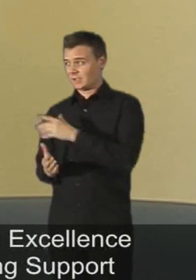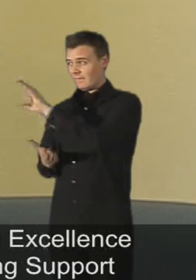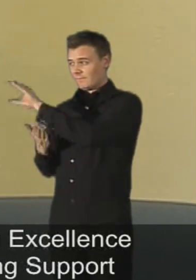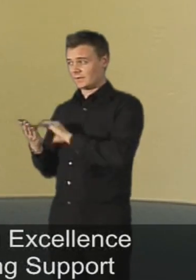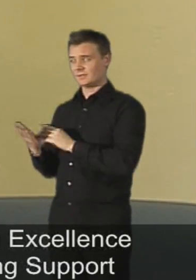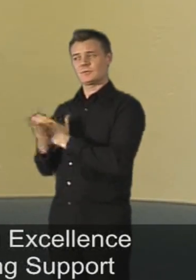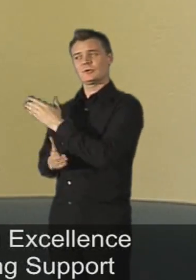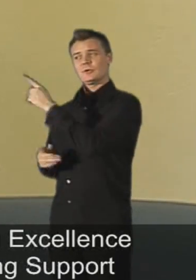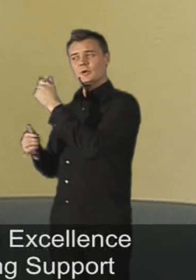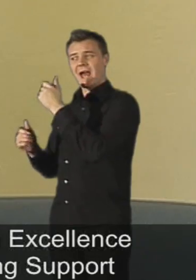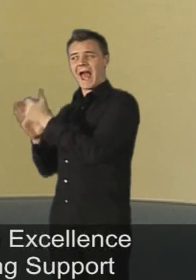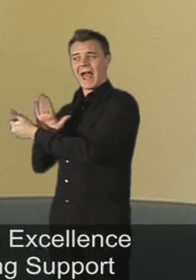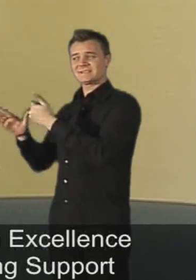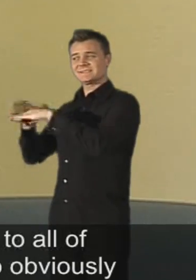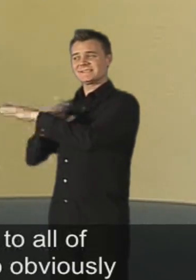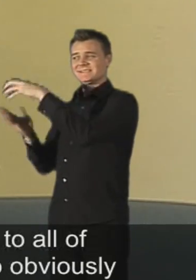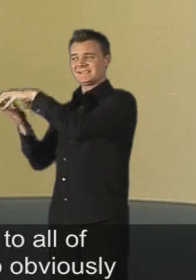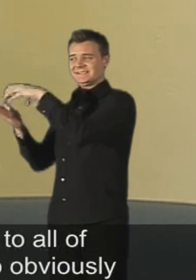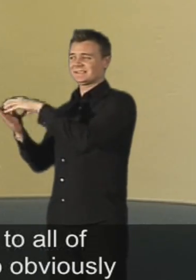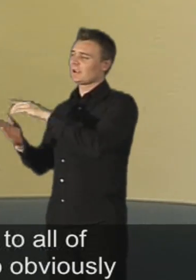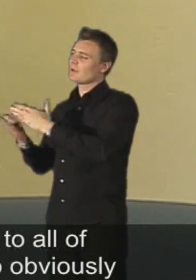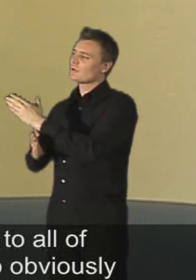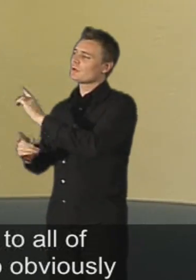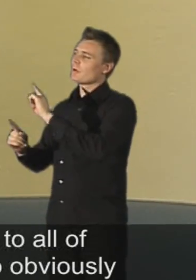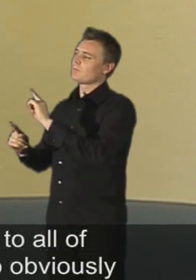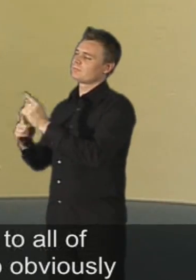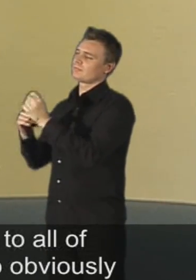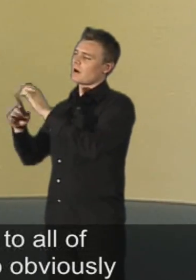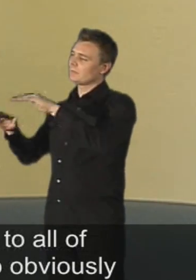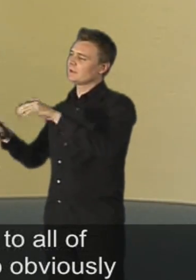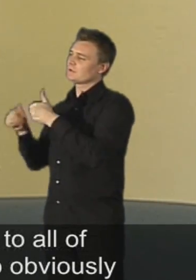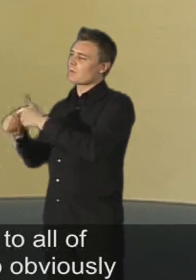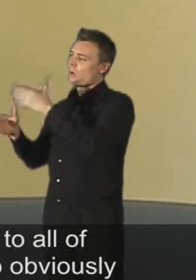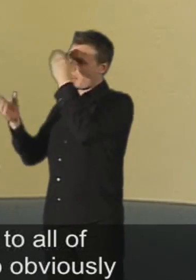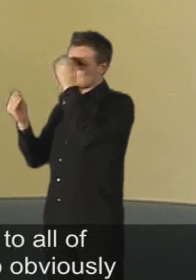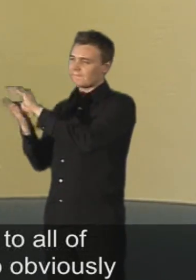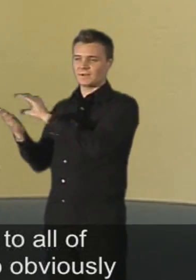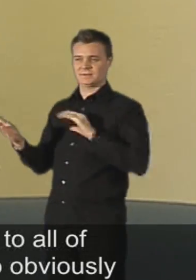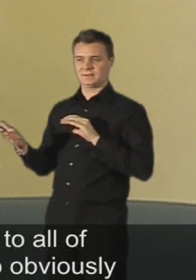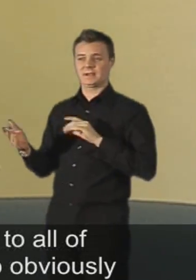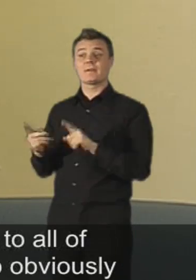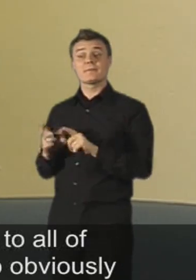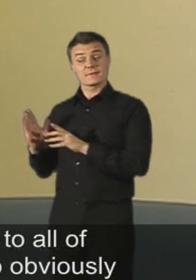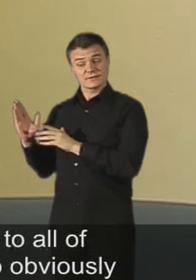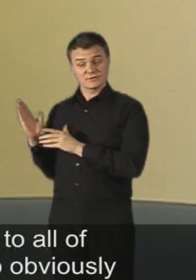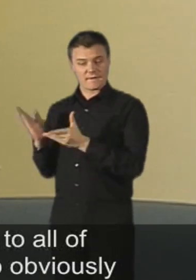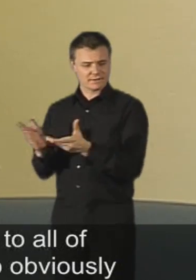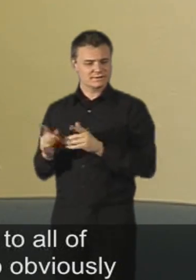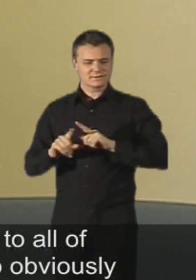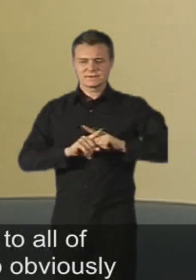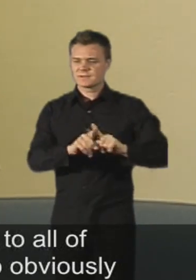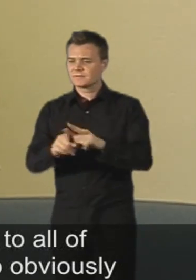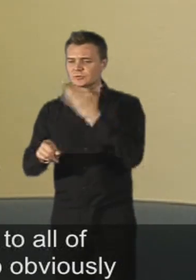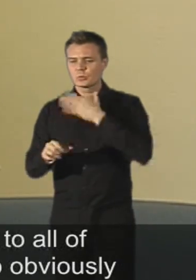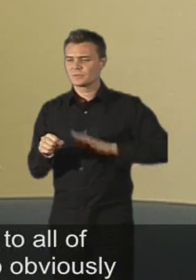Cities through the Primary Learning Support Unit funding. They provide a service to all of the schools in this area,